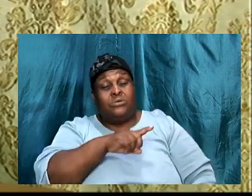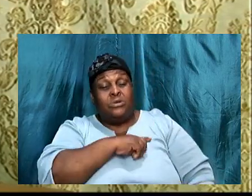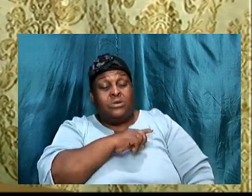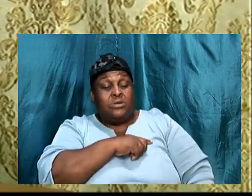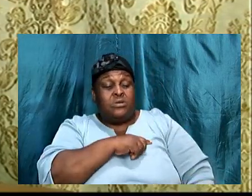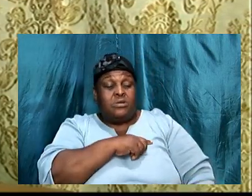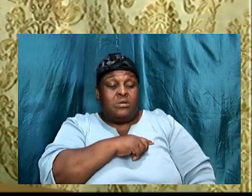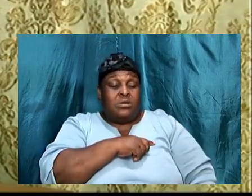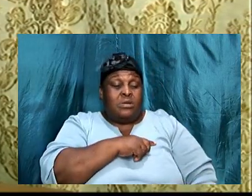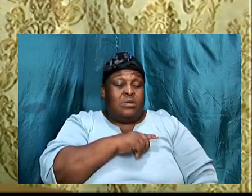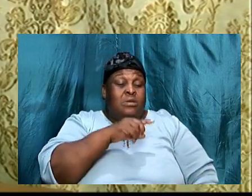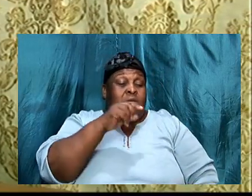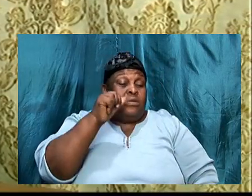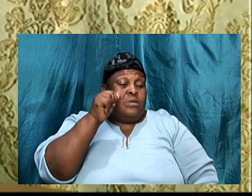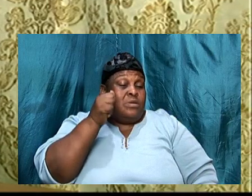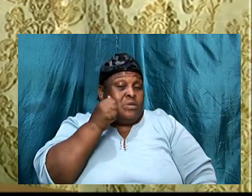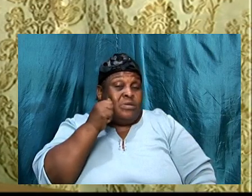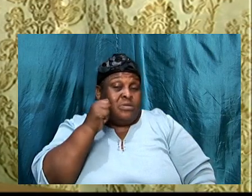Sarah,